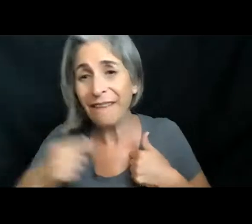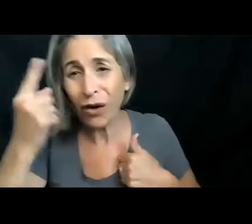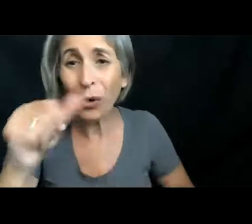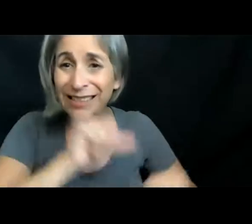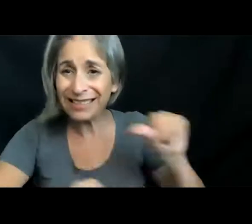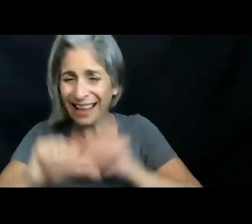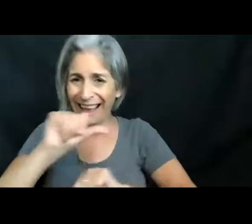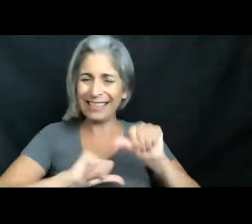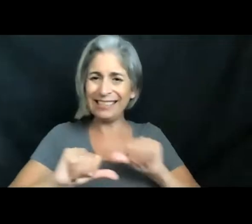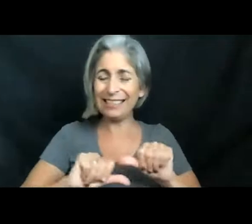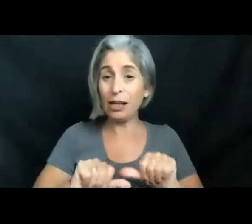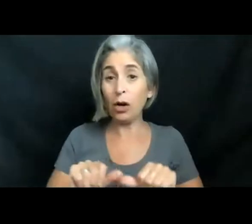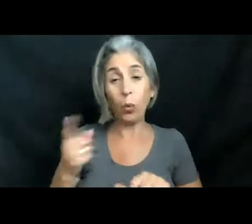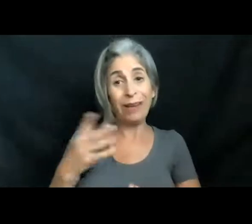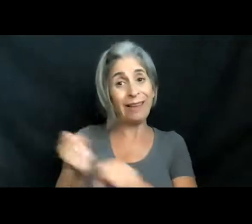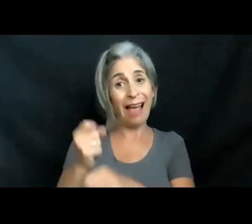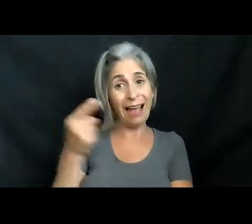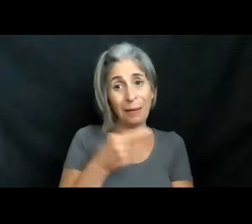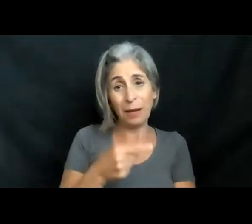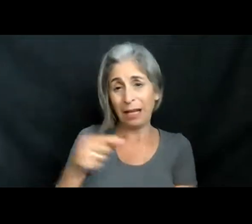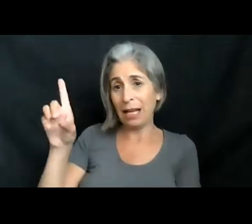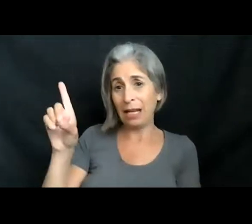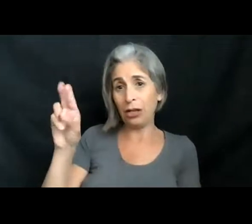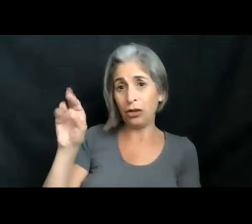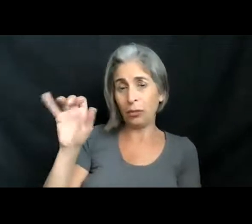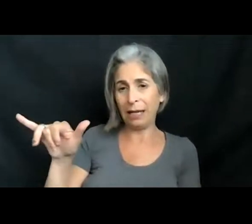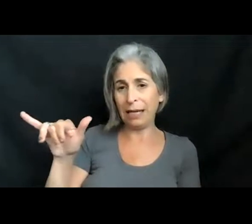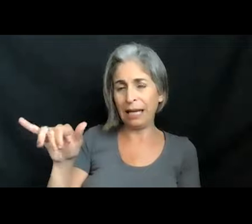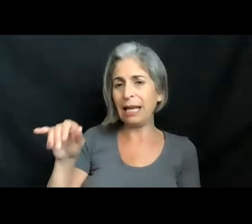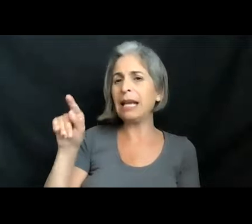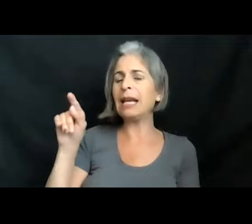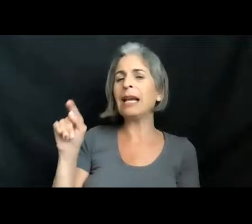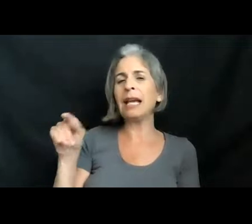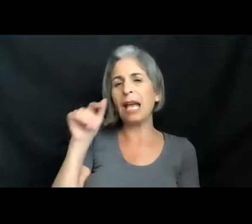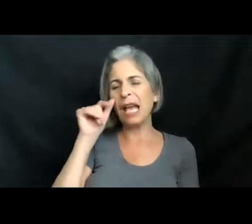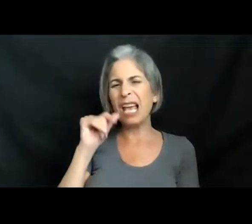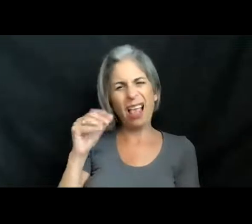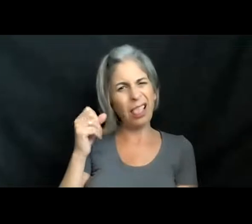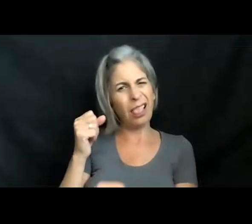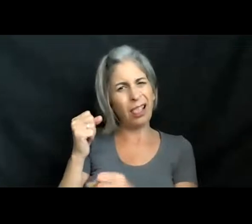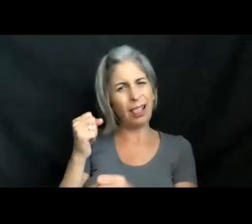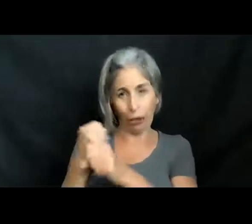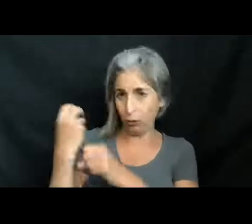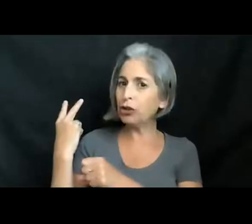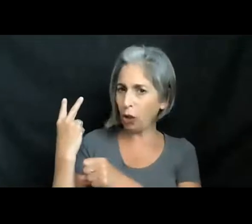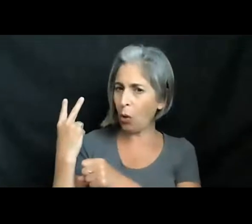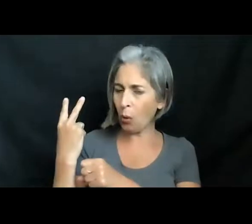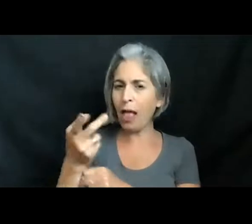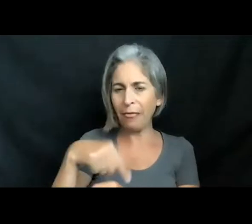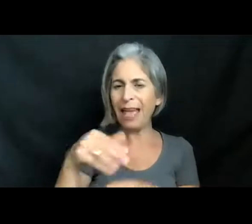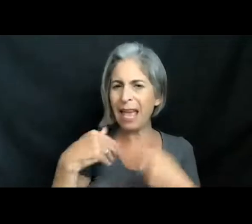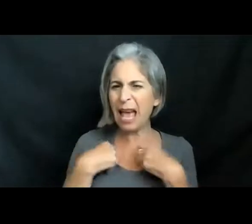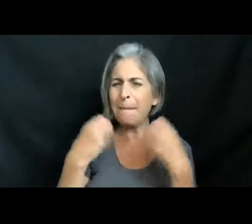Reef held a derby down in Biscayne Bay, I believe. Not last year, but the year before. And they had